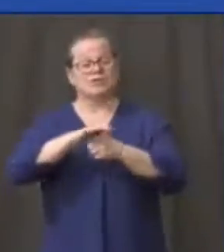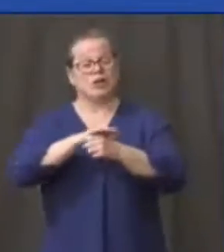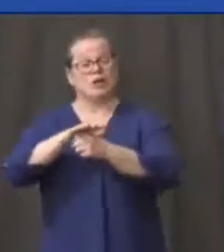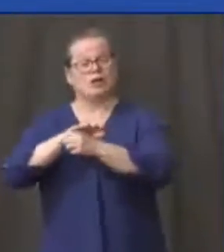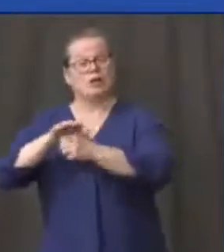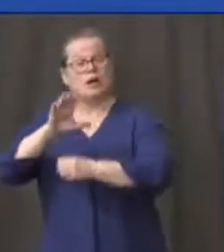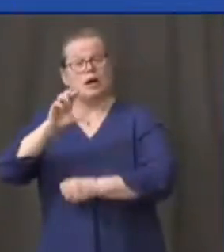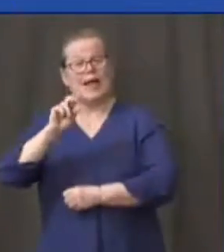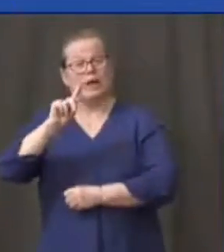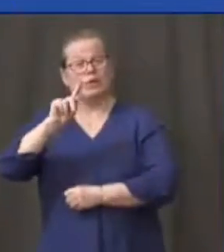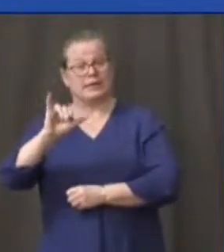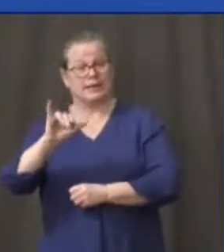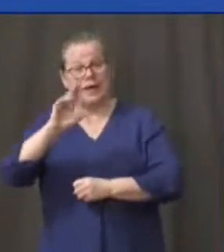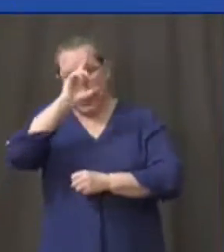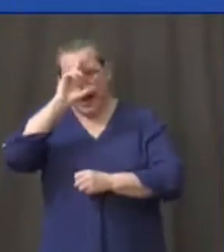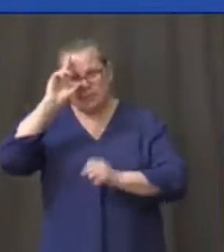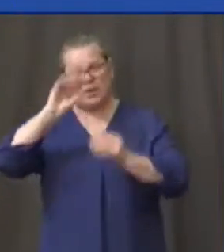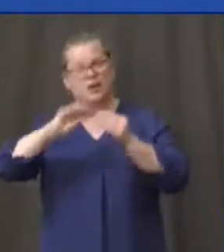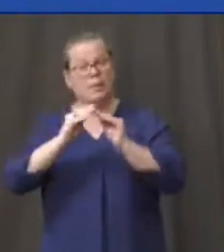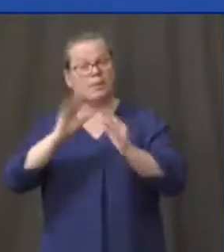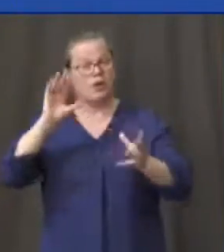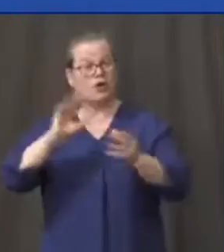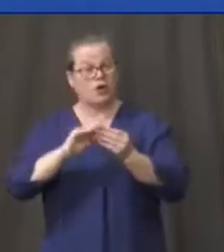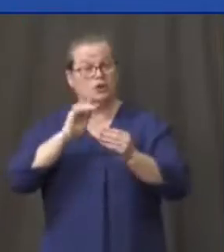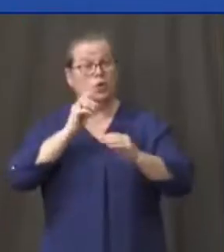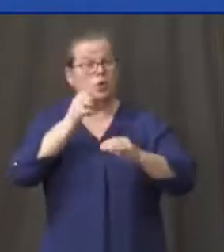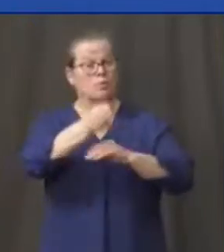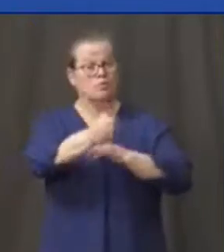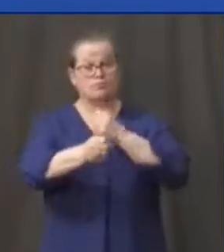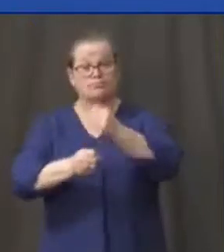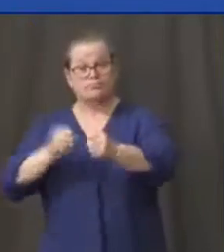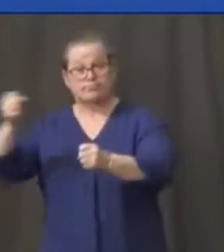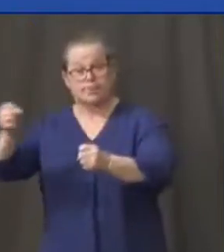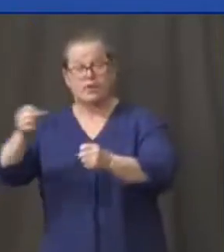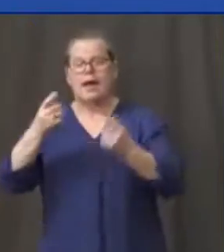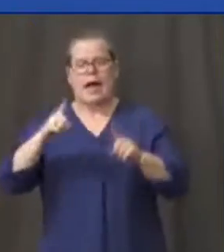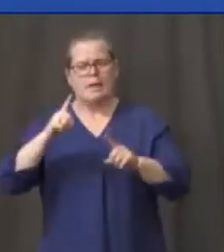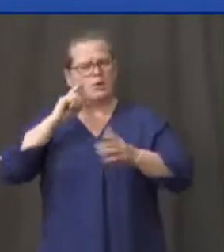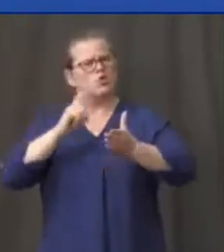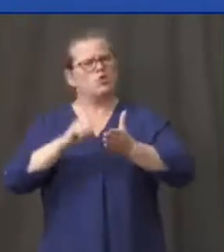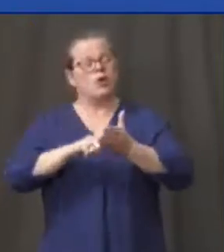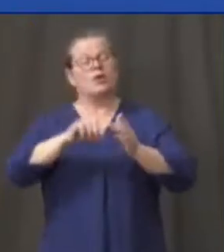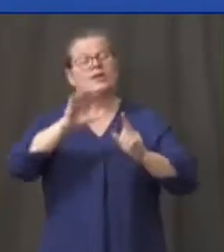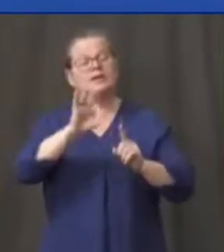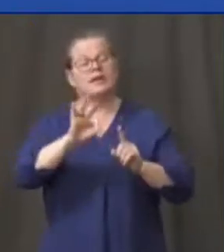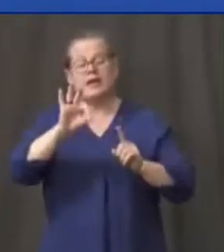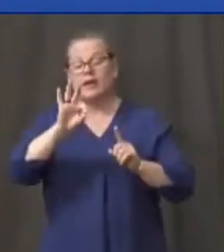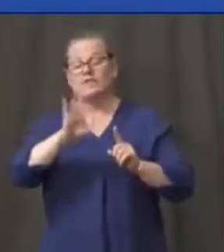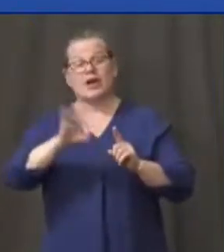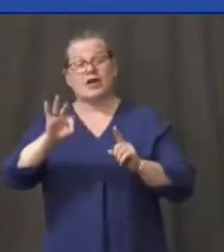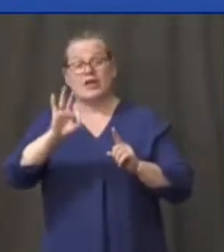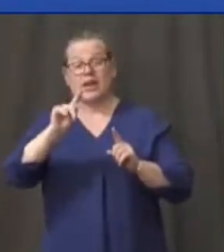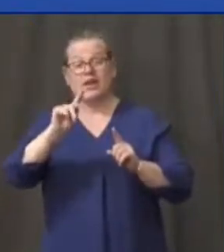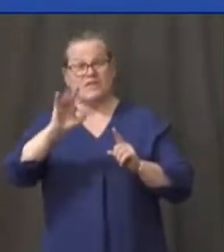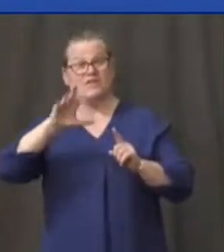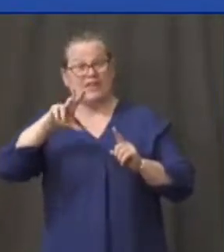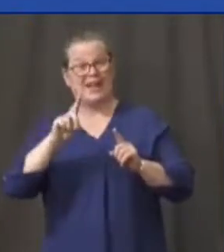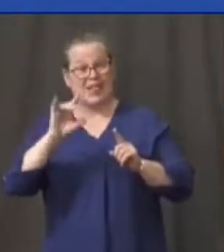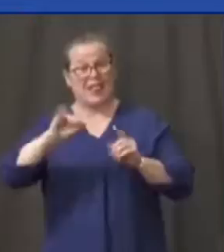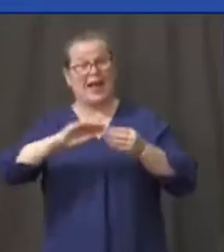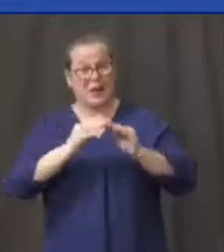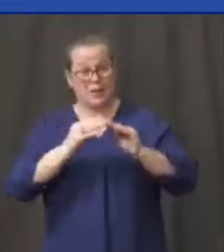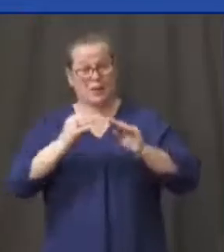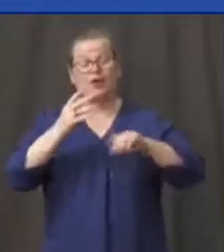two things that you can maybe see in that little line is that Fairfield was flattening out a few days ago, is now ramping up a little bit.